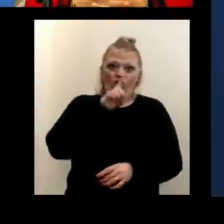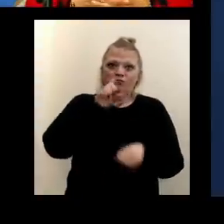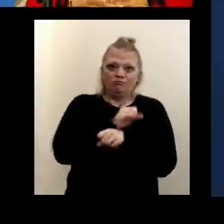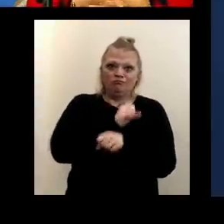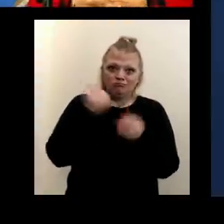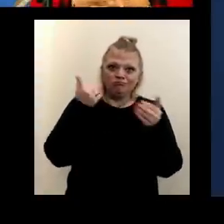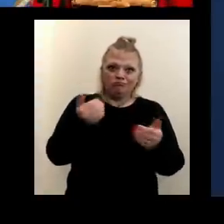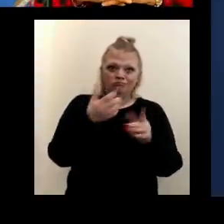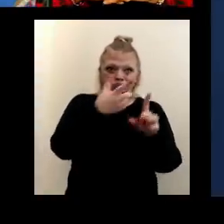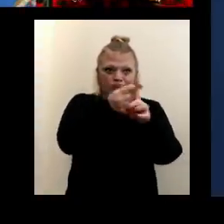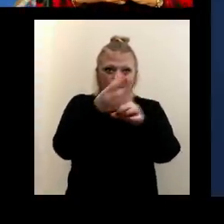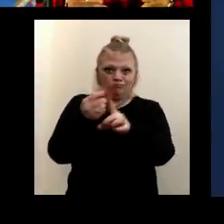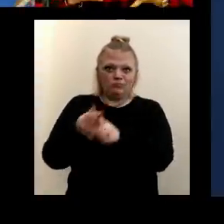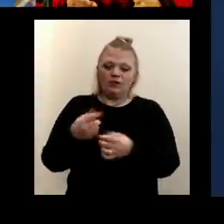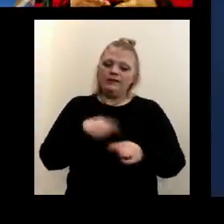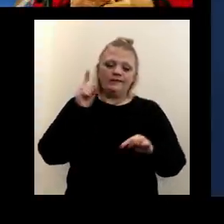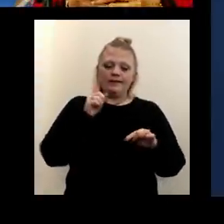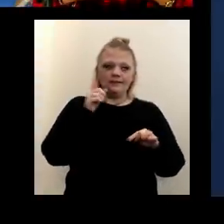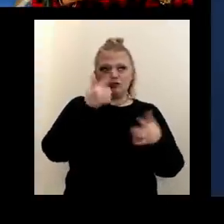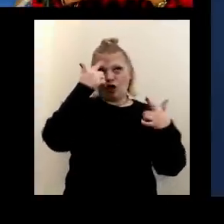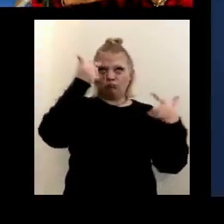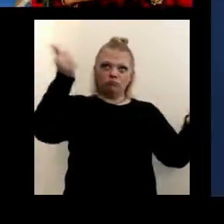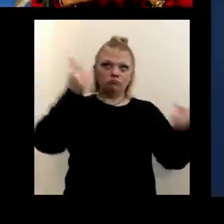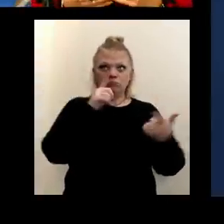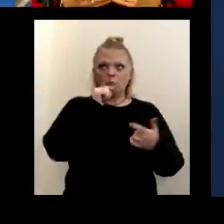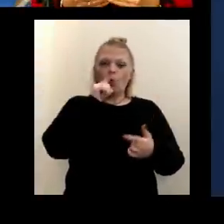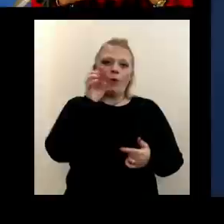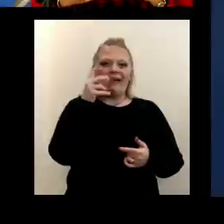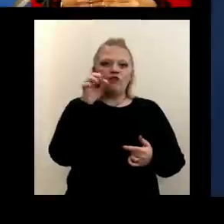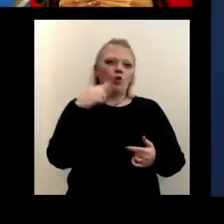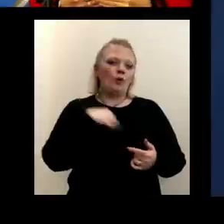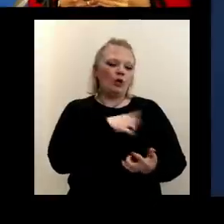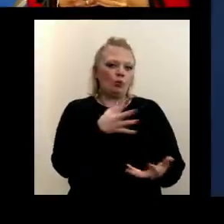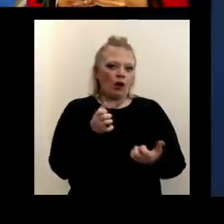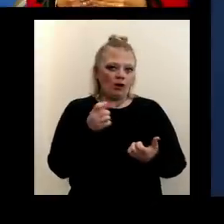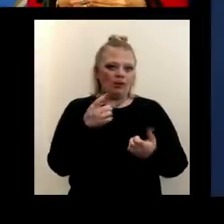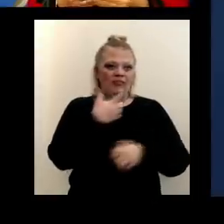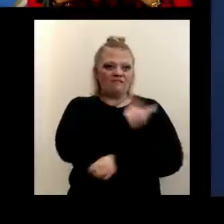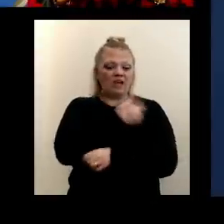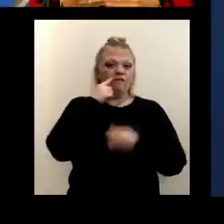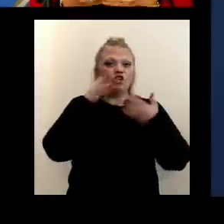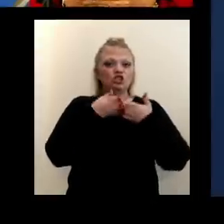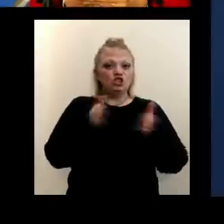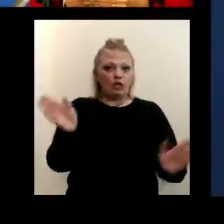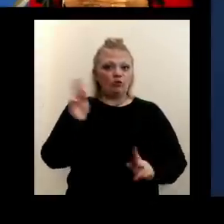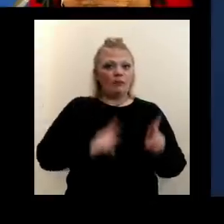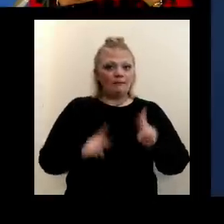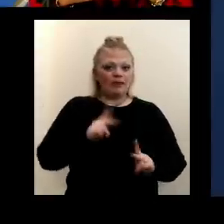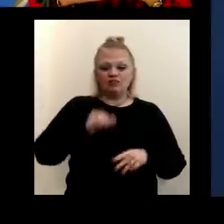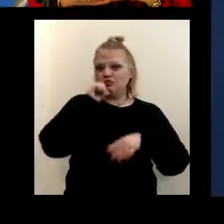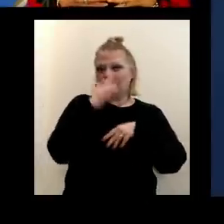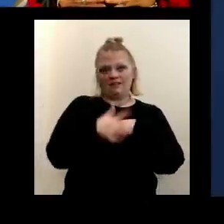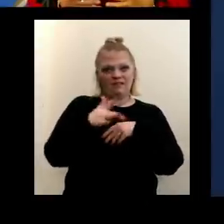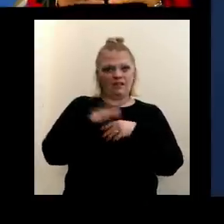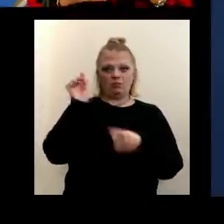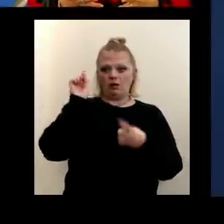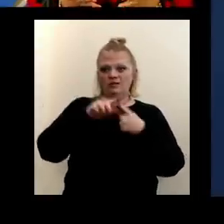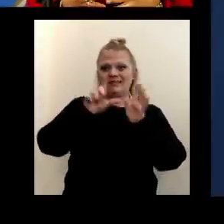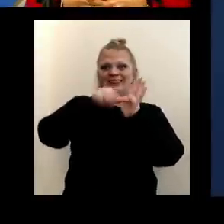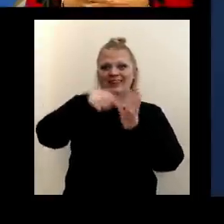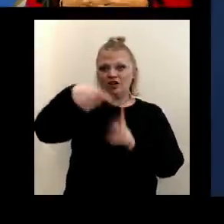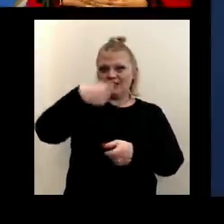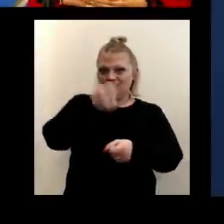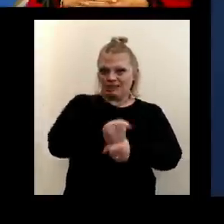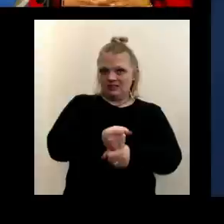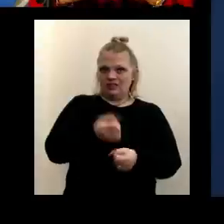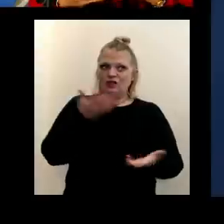we can't just vaccinate whoever we want. The vaccine for the general population will not be available until later this year, probably